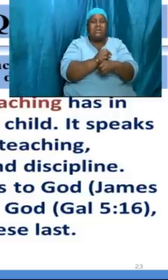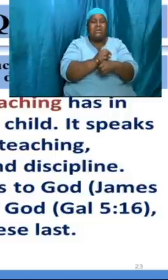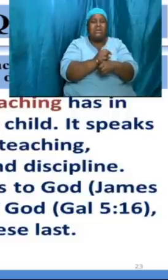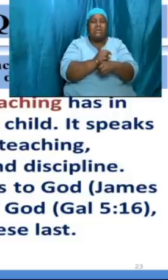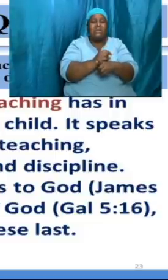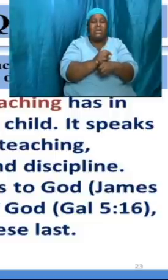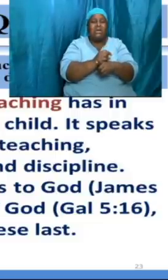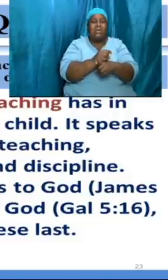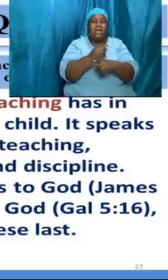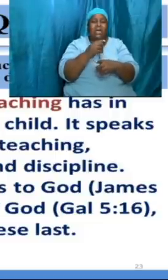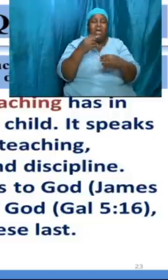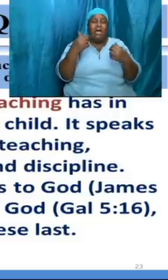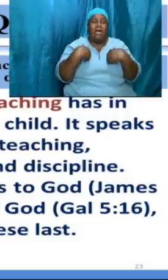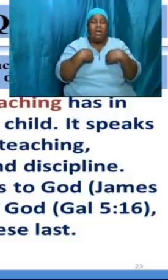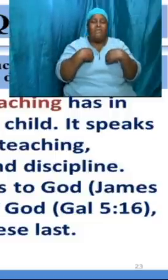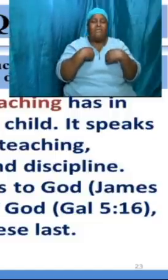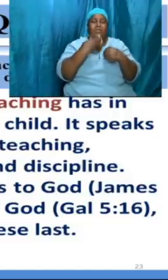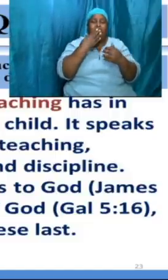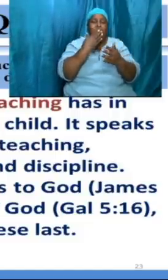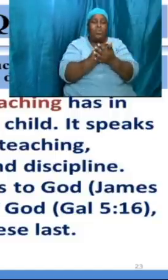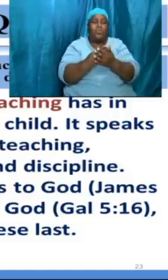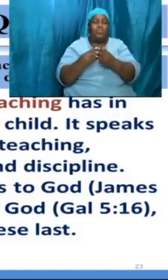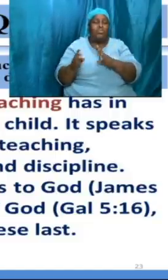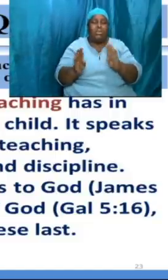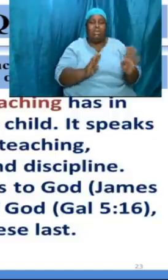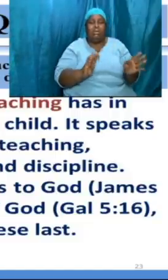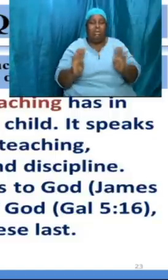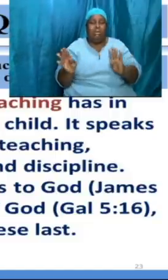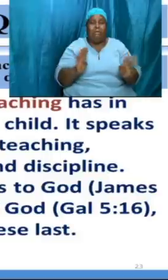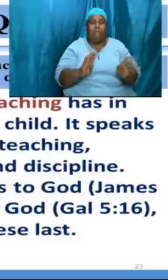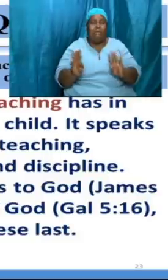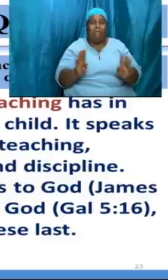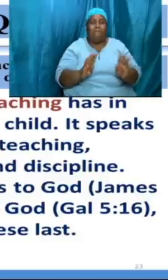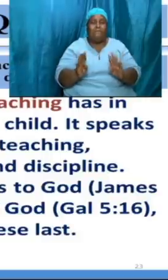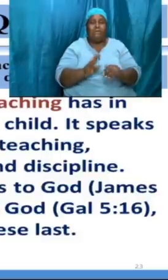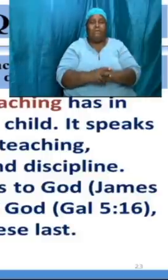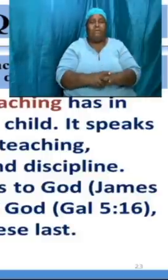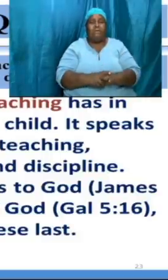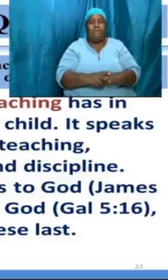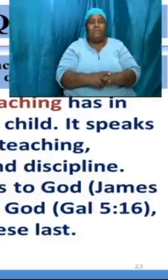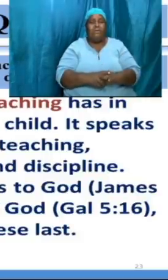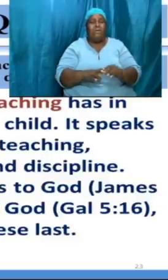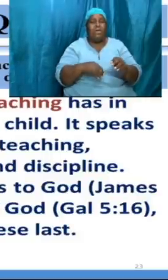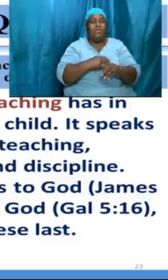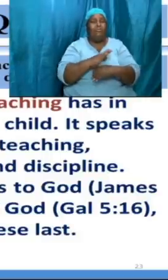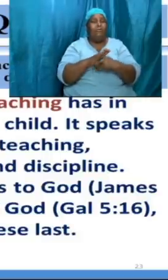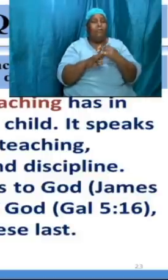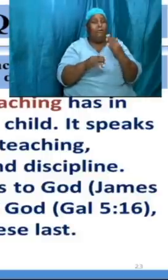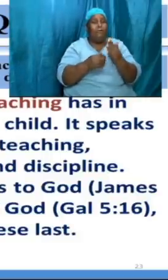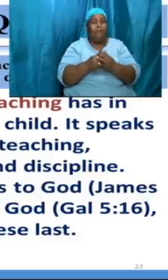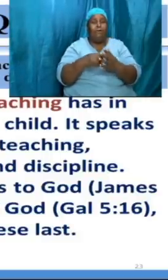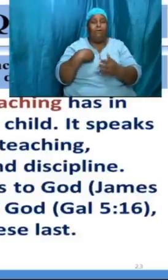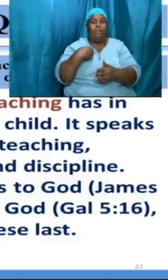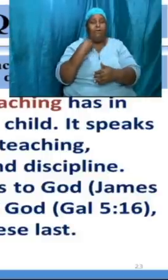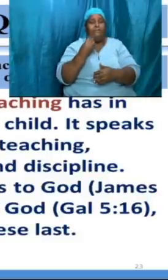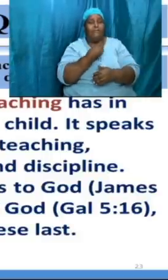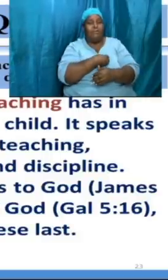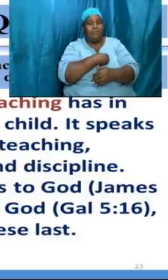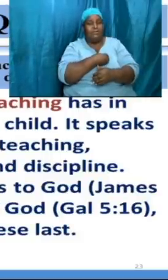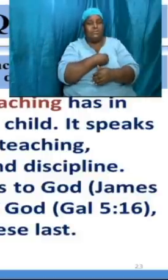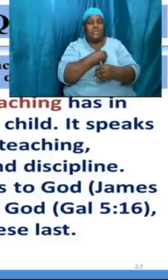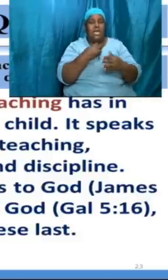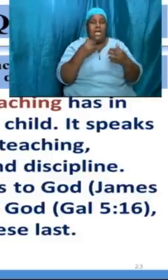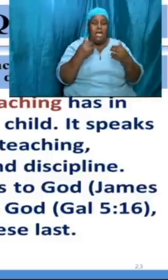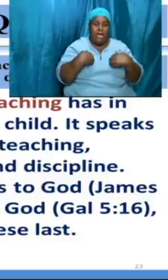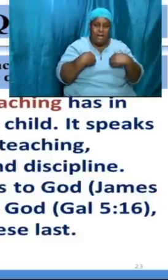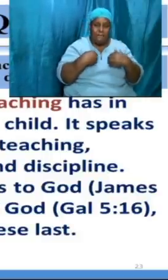disciplined in the things that we do and all of us have the capacity to learn to be